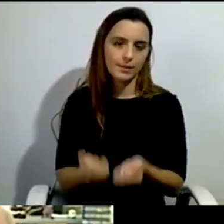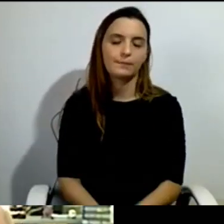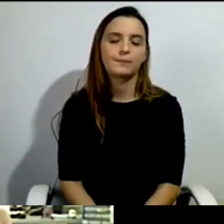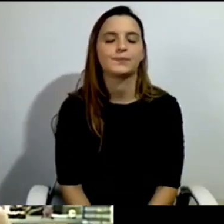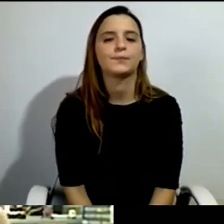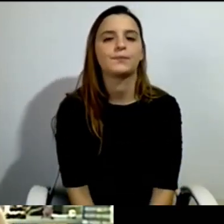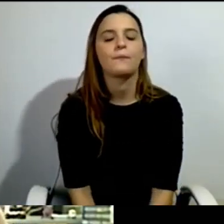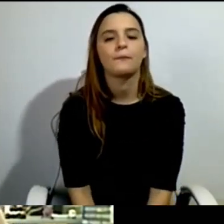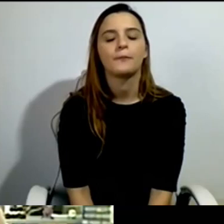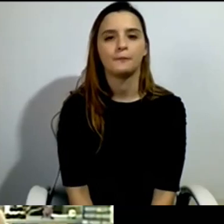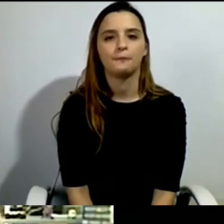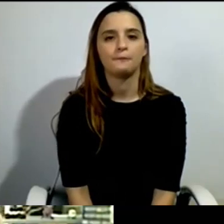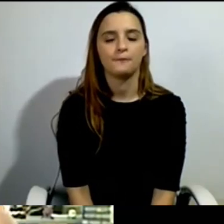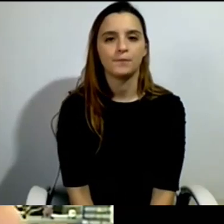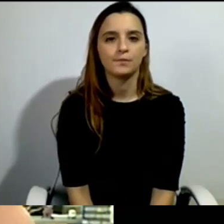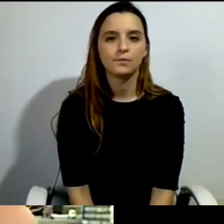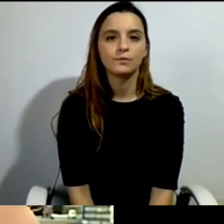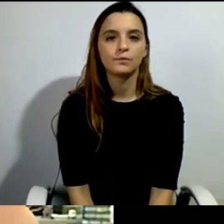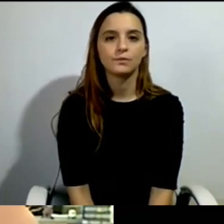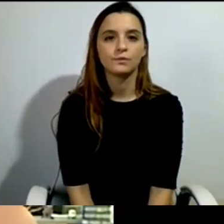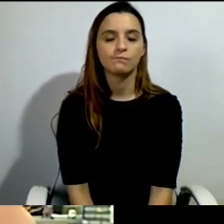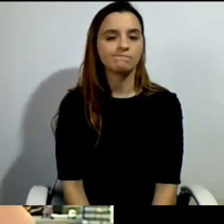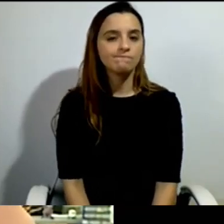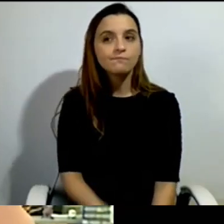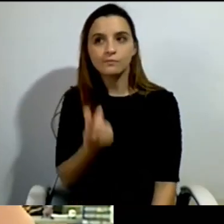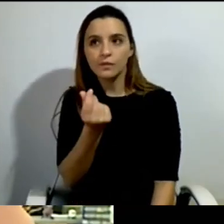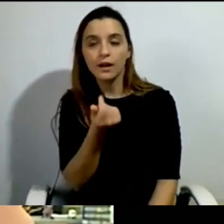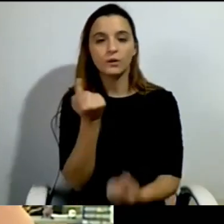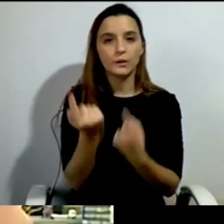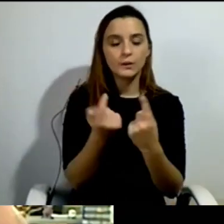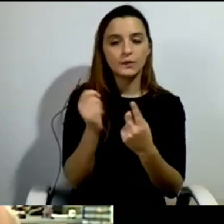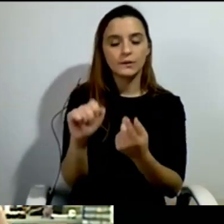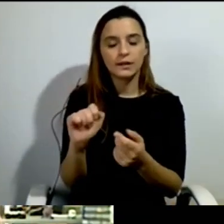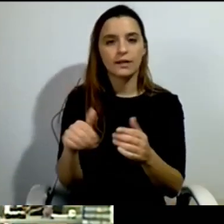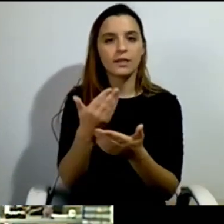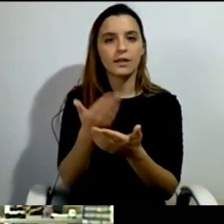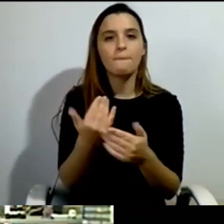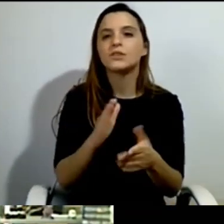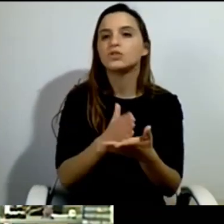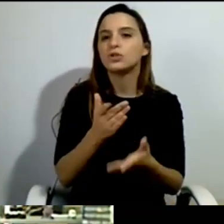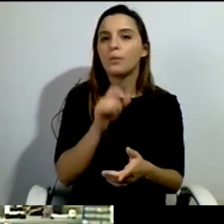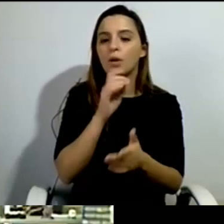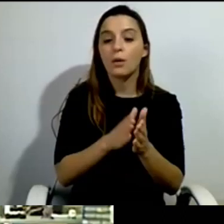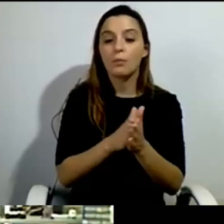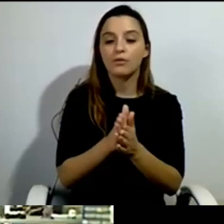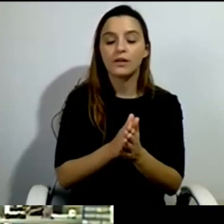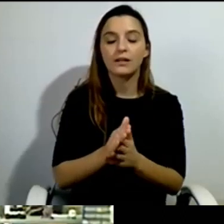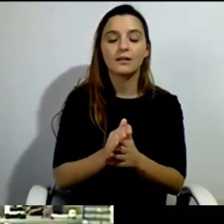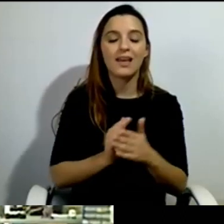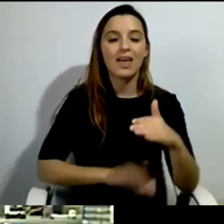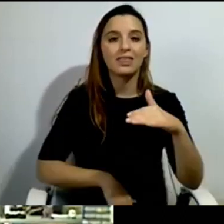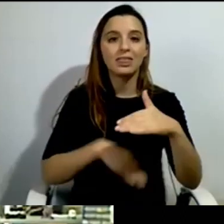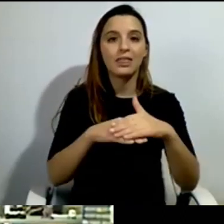for three months. That was about the situation. And we had several hundred of private